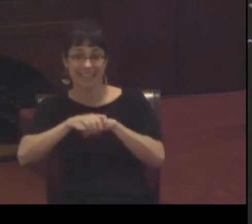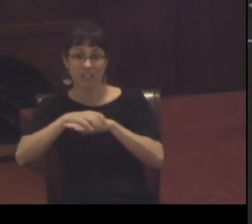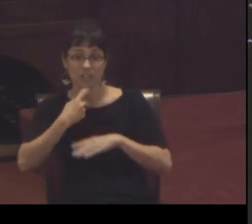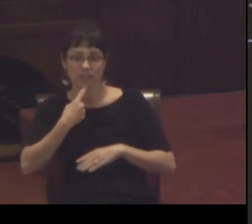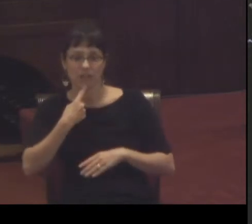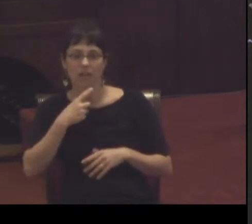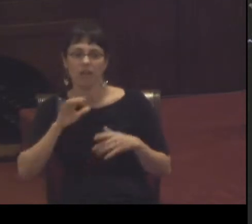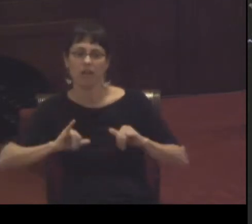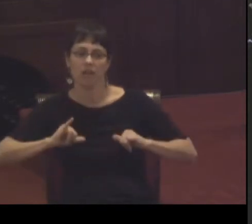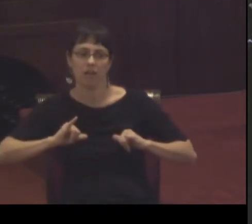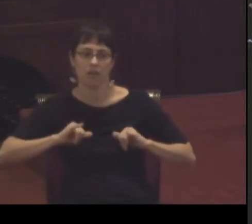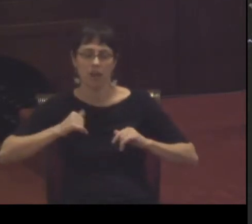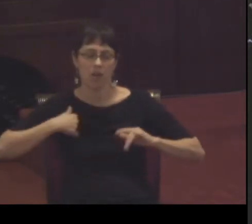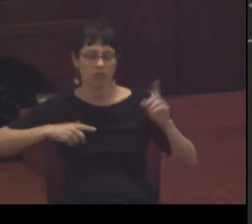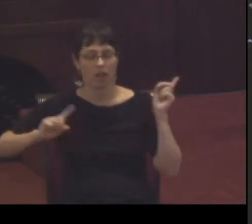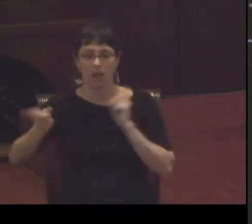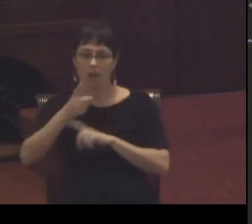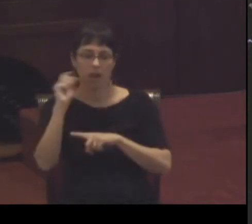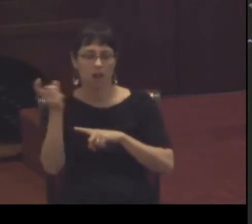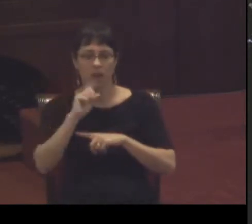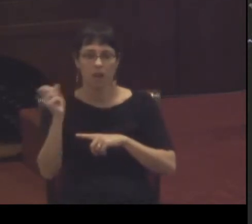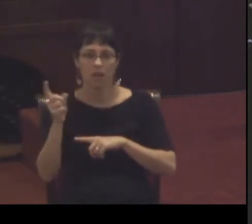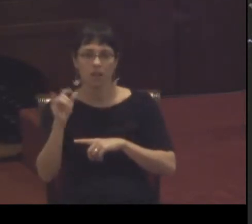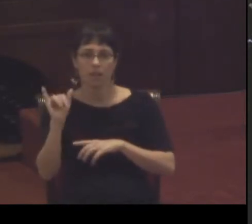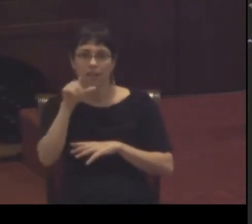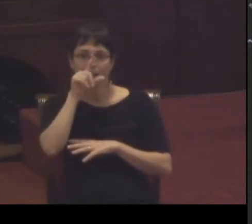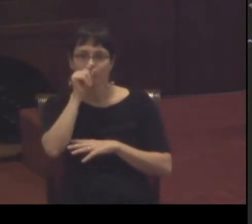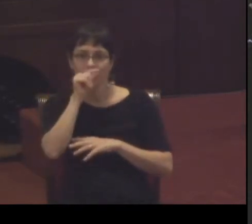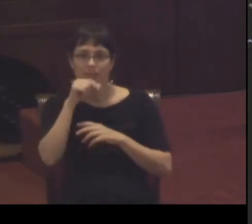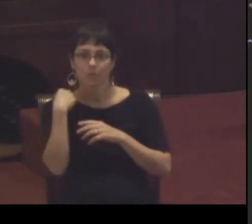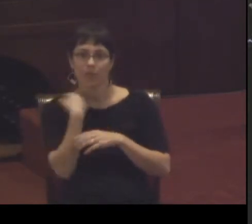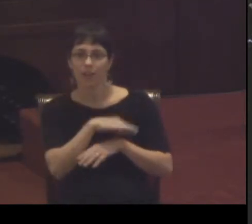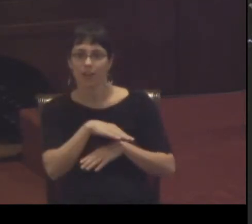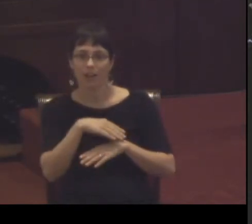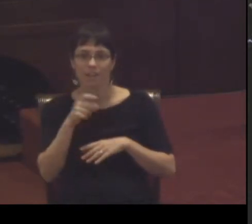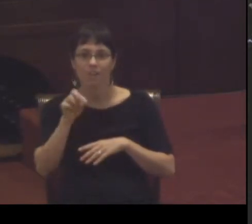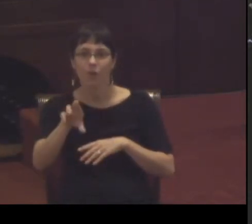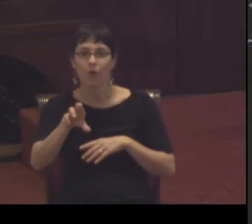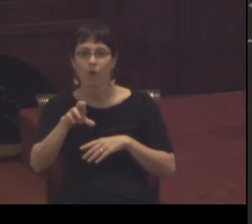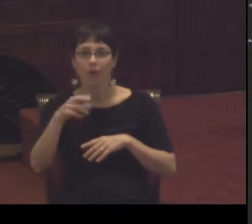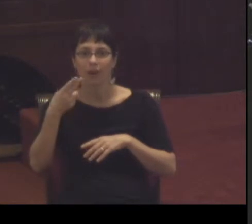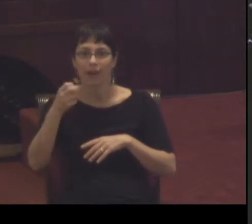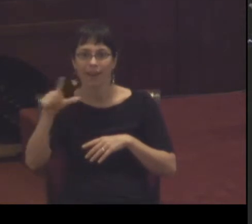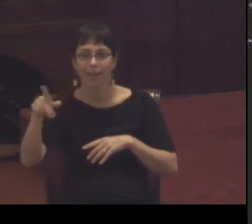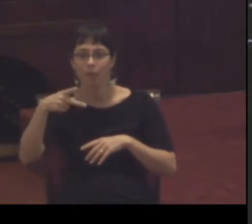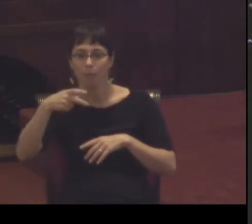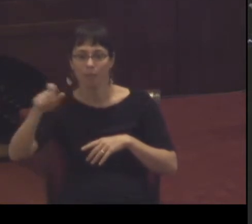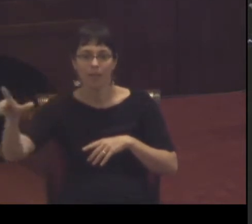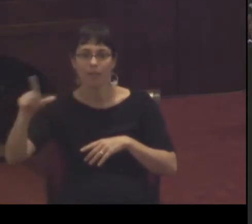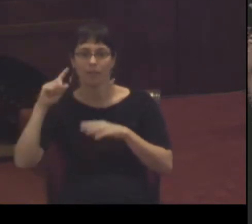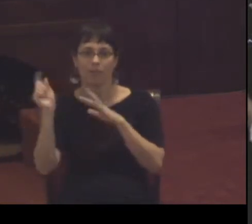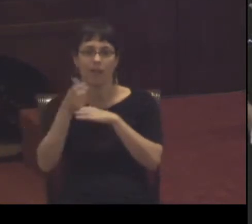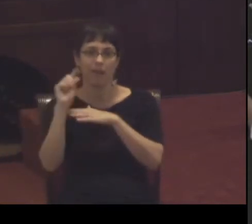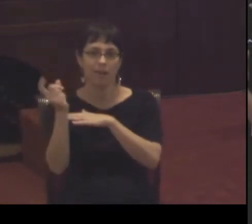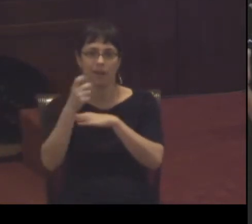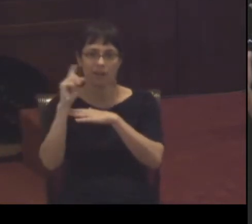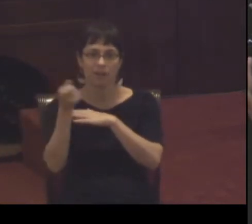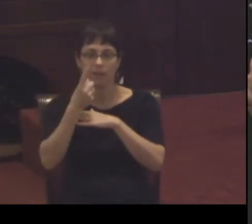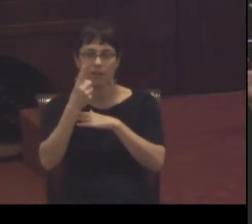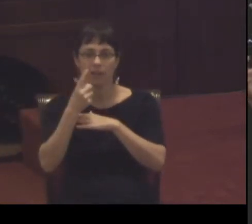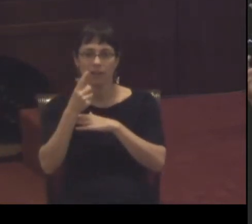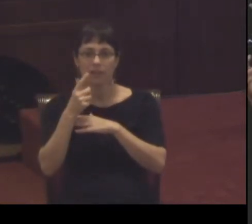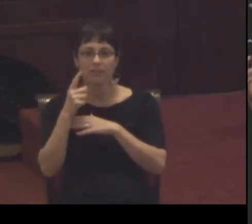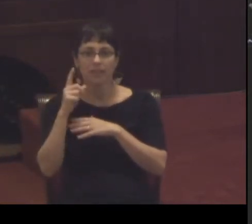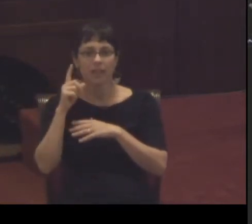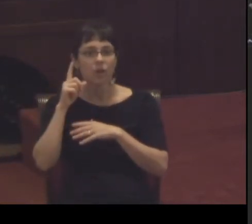helter-skelter or I was going pell-mell from one class to the next I mean it's just this rhyming set of